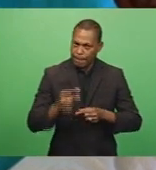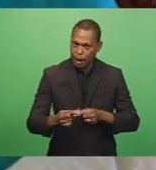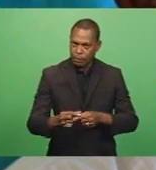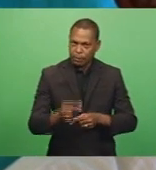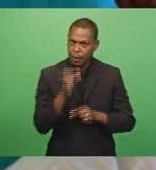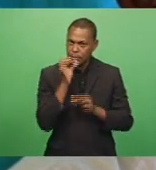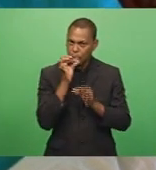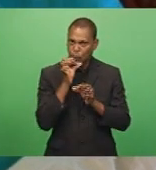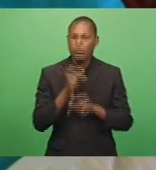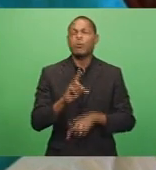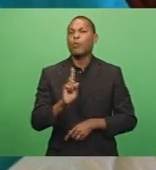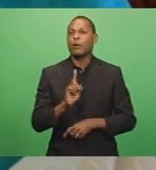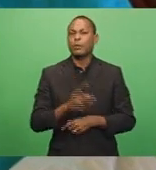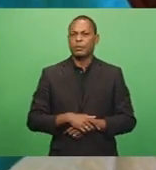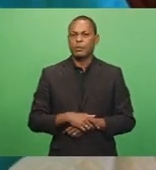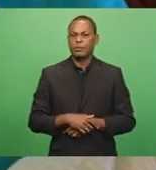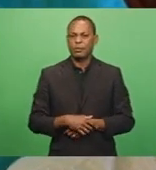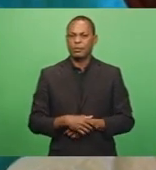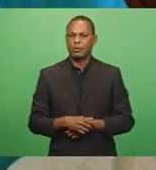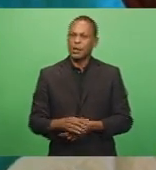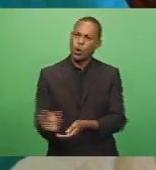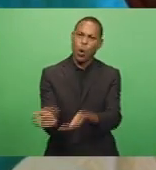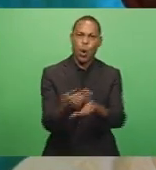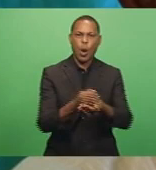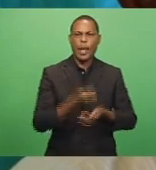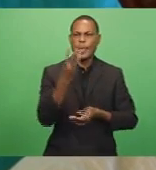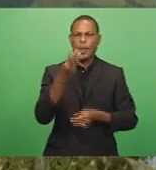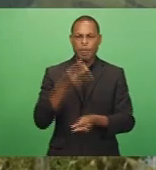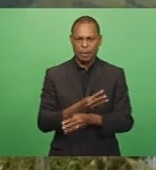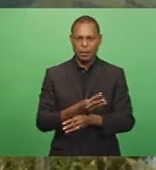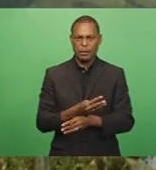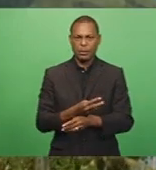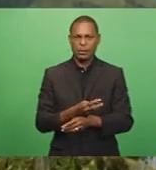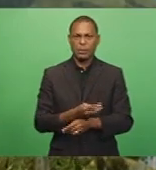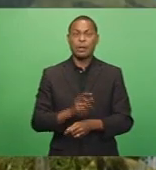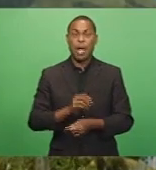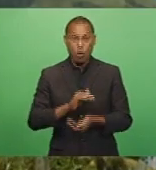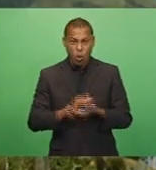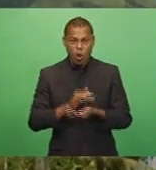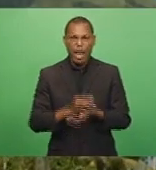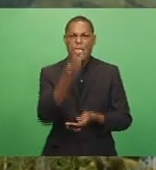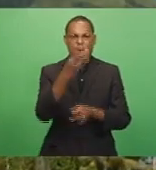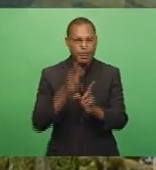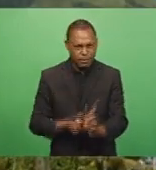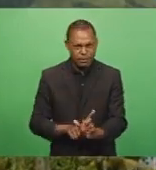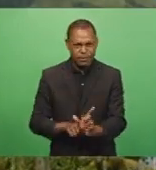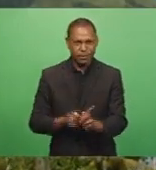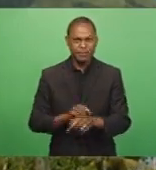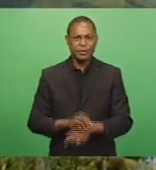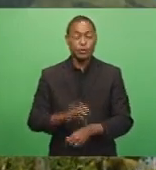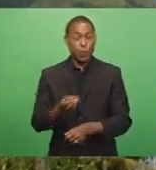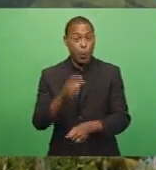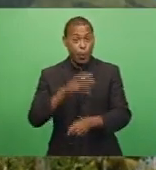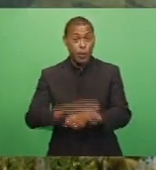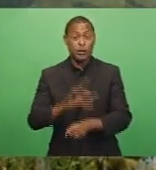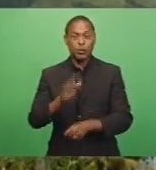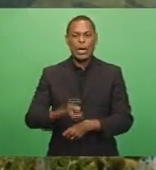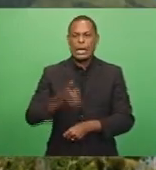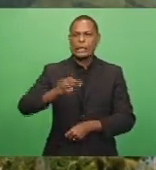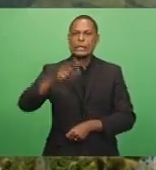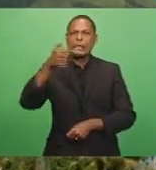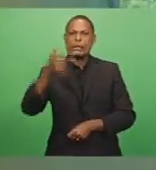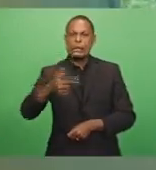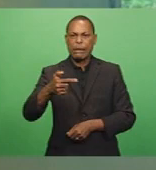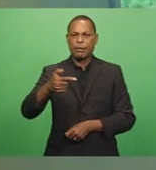it within three months, compared to Yangona, which is three years. Last year alone, police uprooted more than 67,000